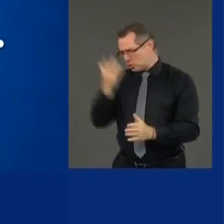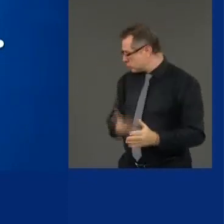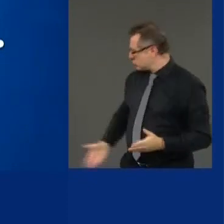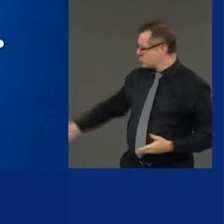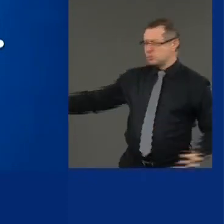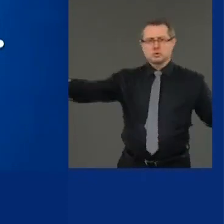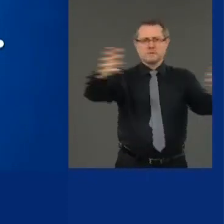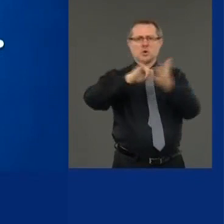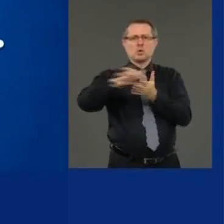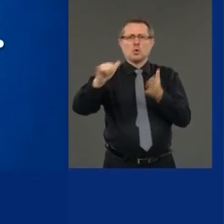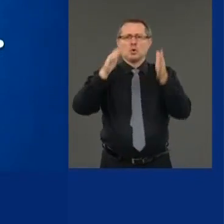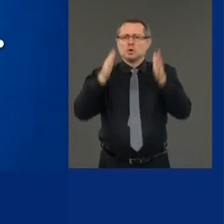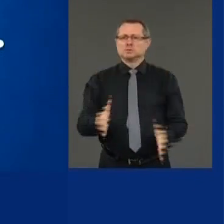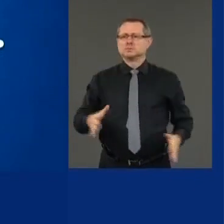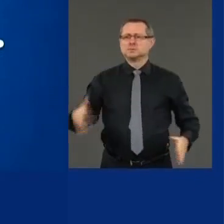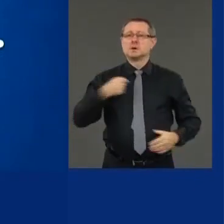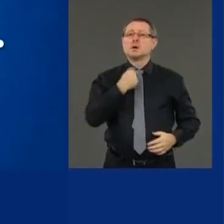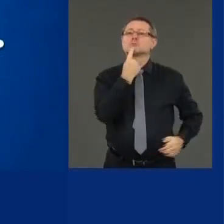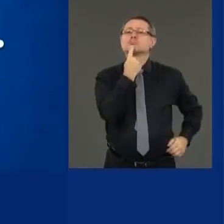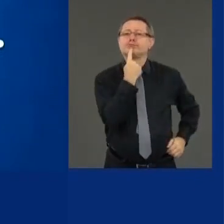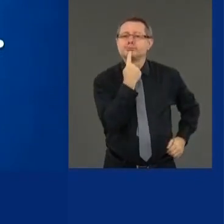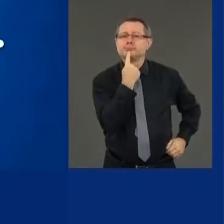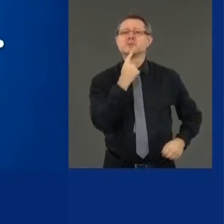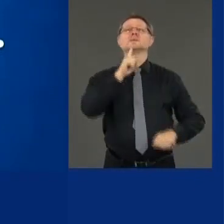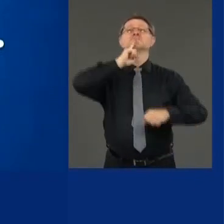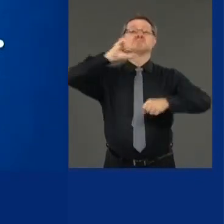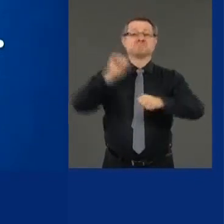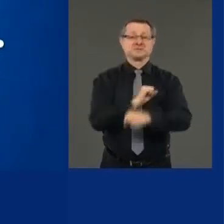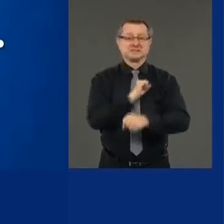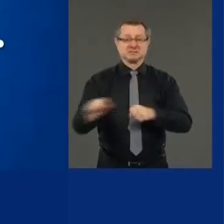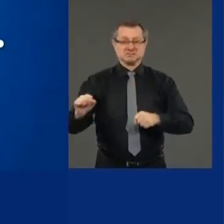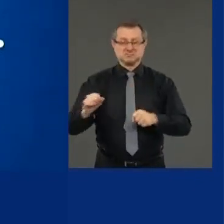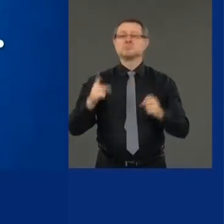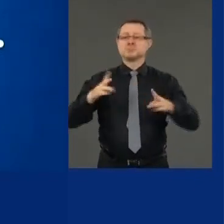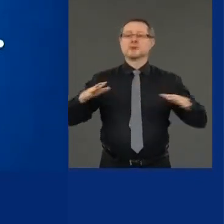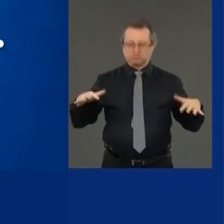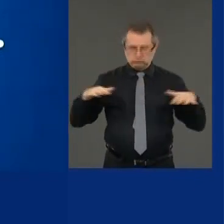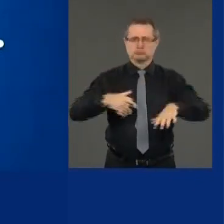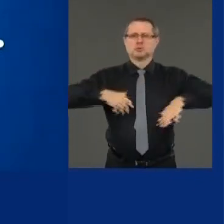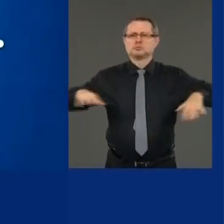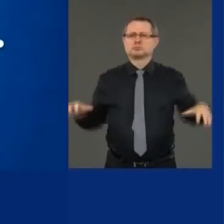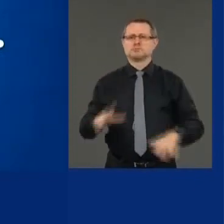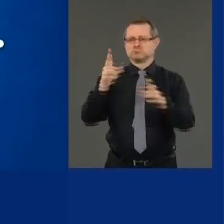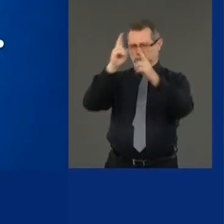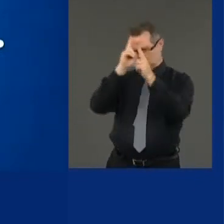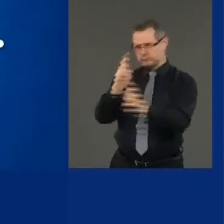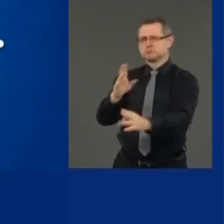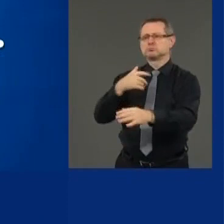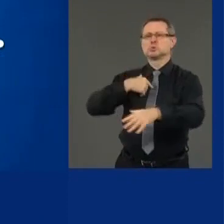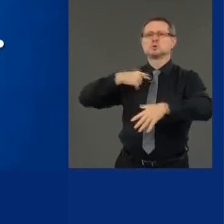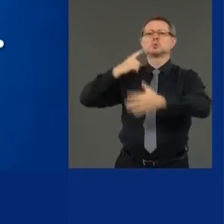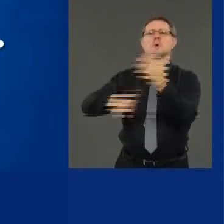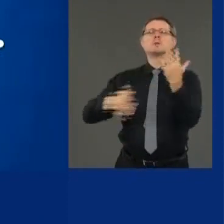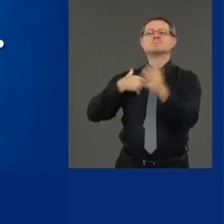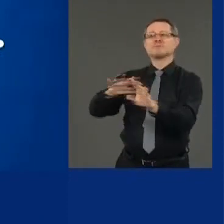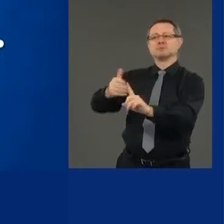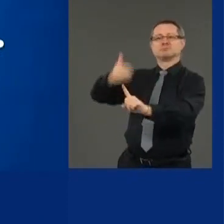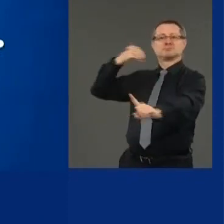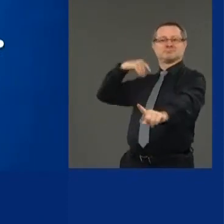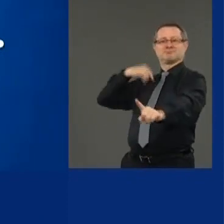I said them on behalf of all New Yorkers. We are going to honor what we said. We will be there for you.